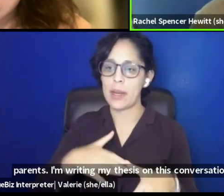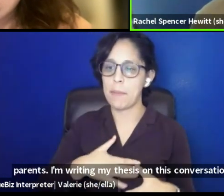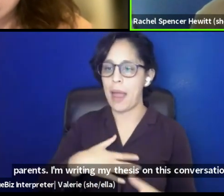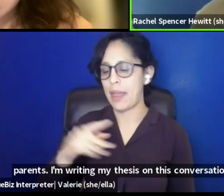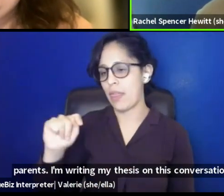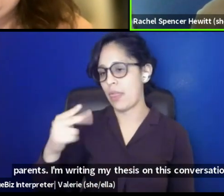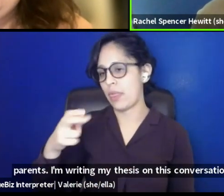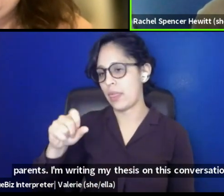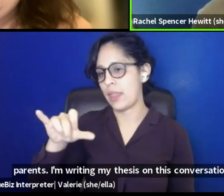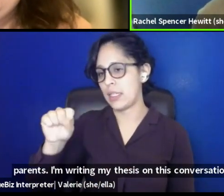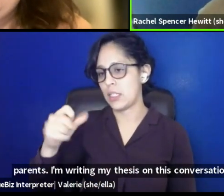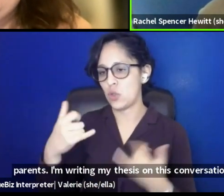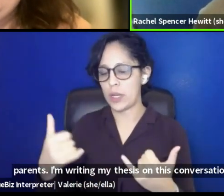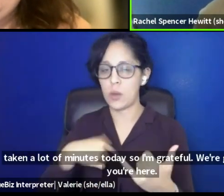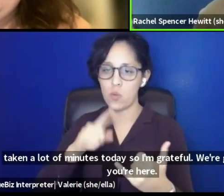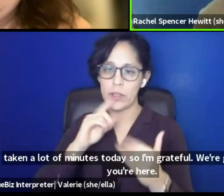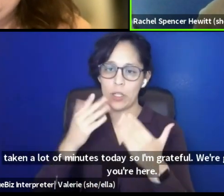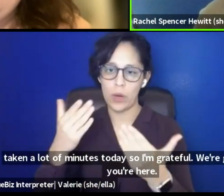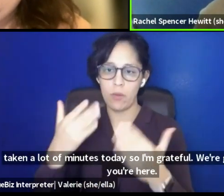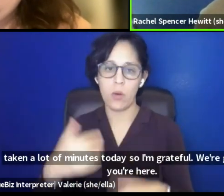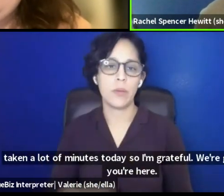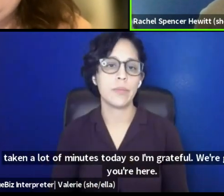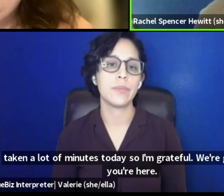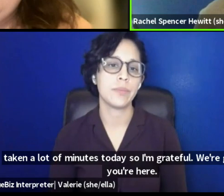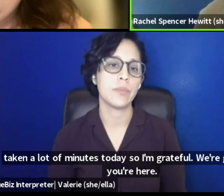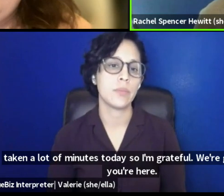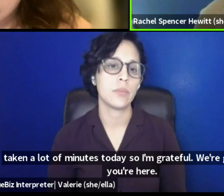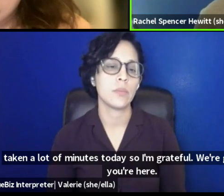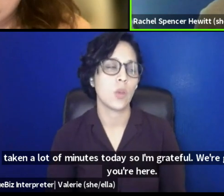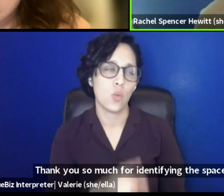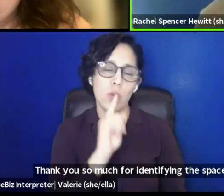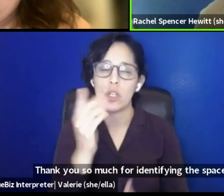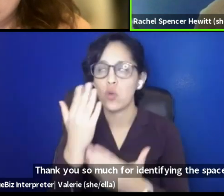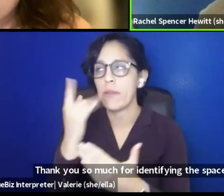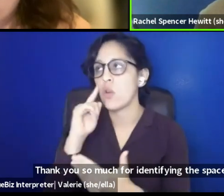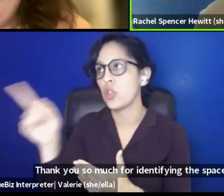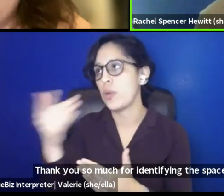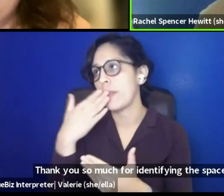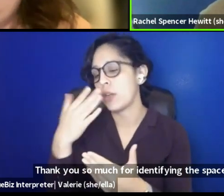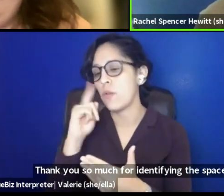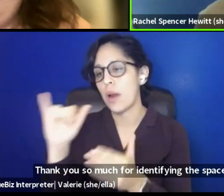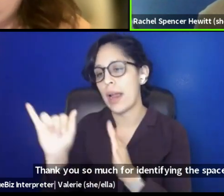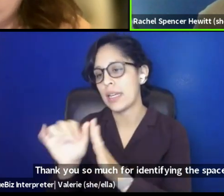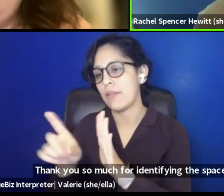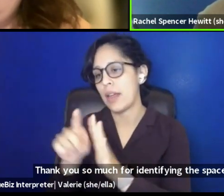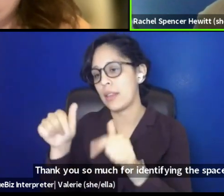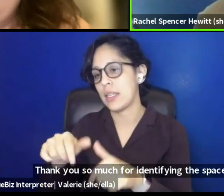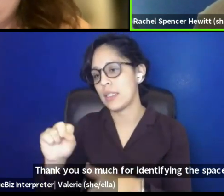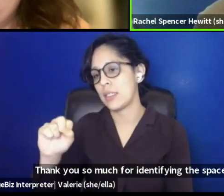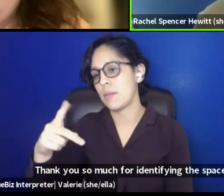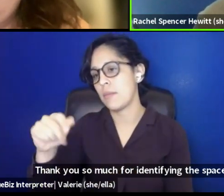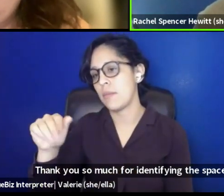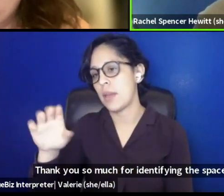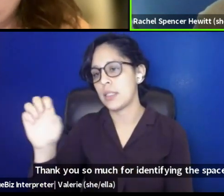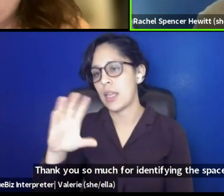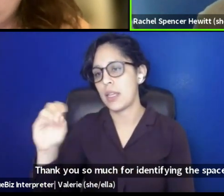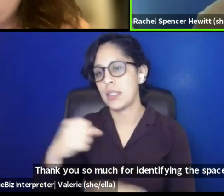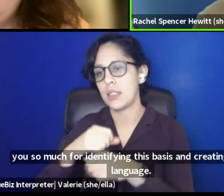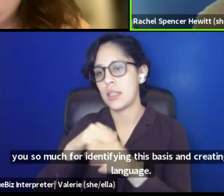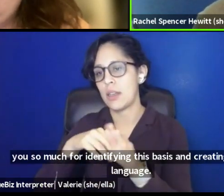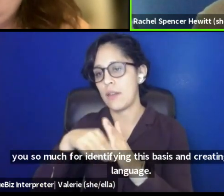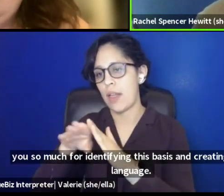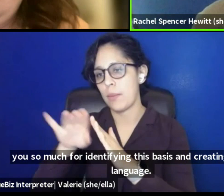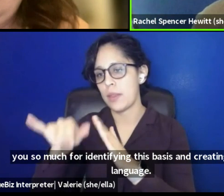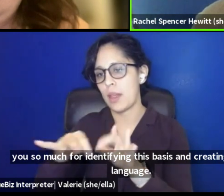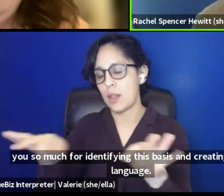Oh, we're grateful you're here. Thank you so much for identifying those spaces and creating that language. Um, that's what I love